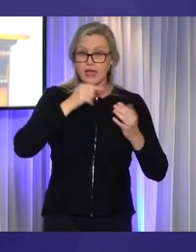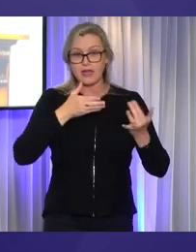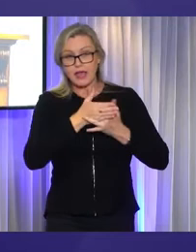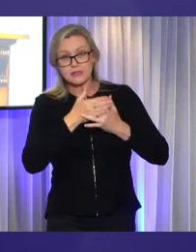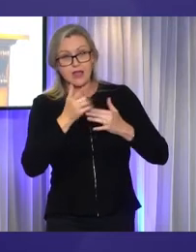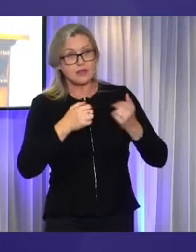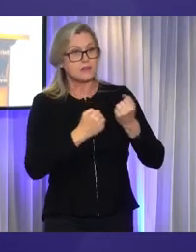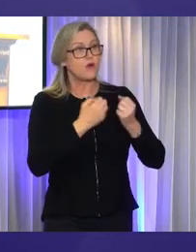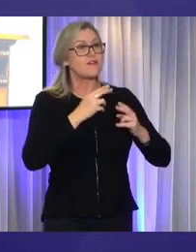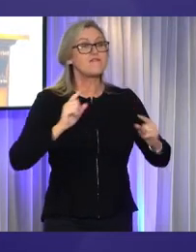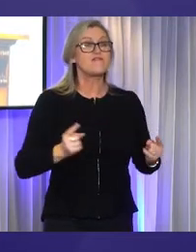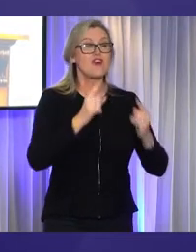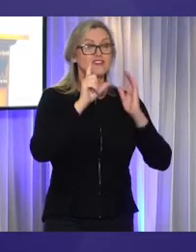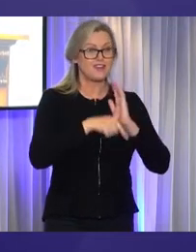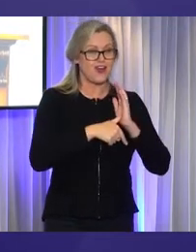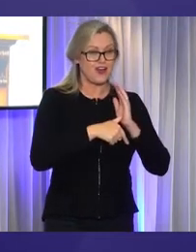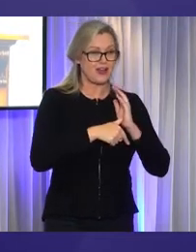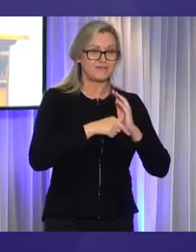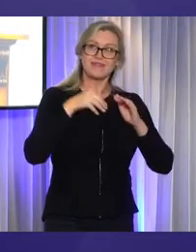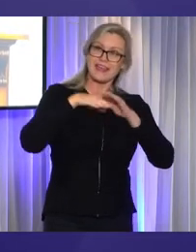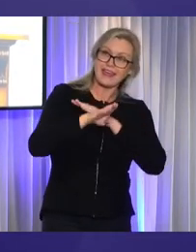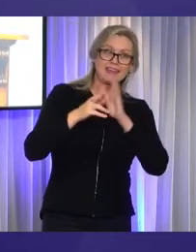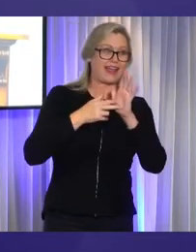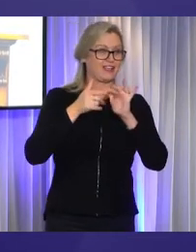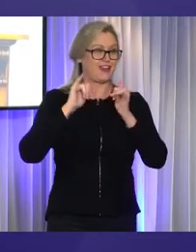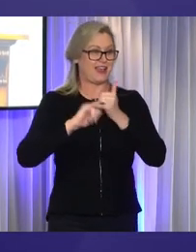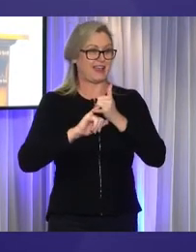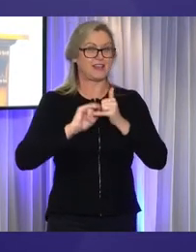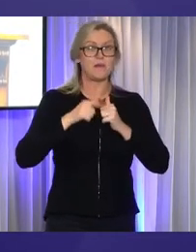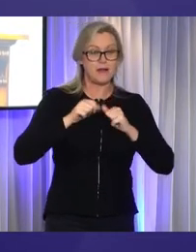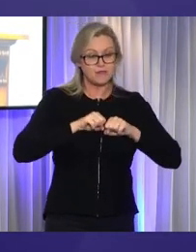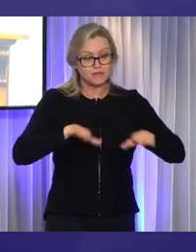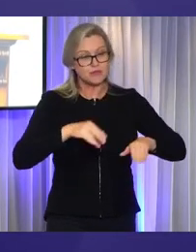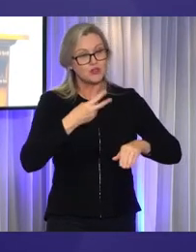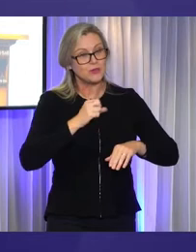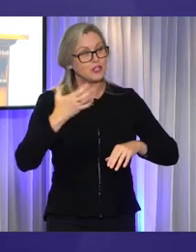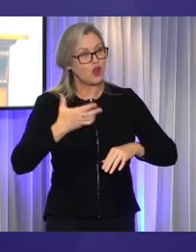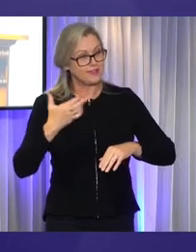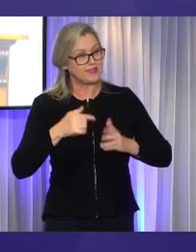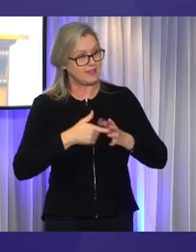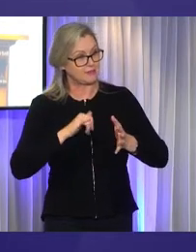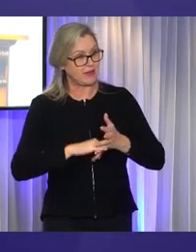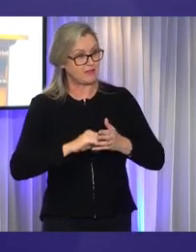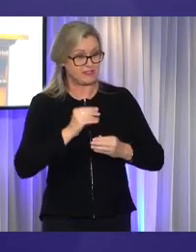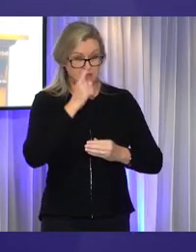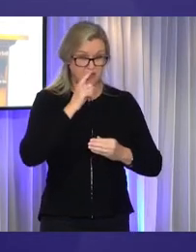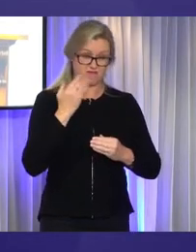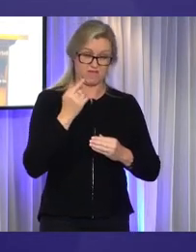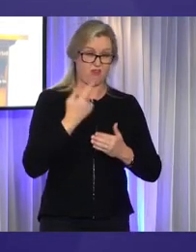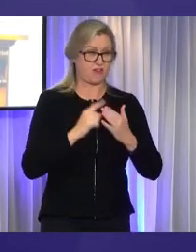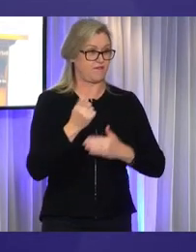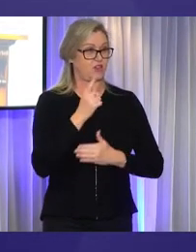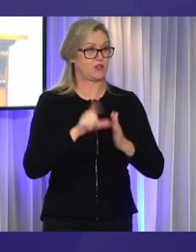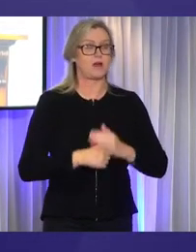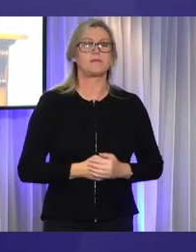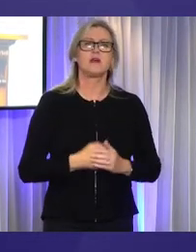for the first time since the NDIS commenced full scheme in 2019. I also recognise the important role that family,